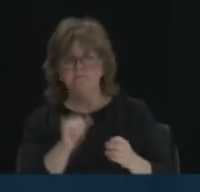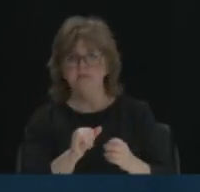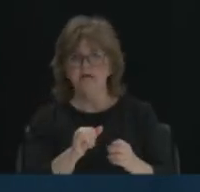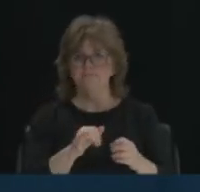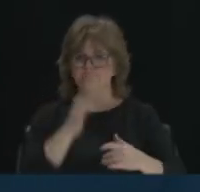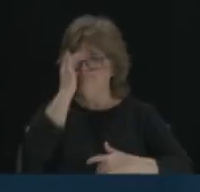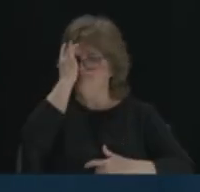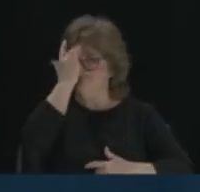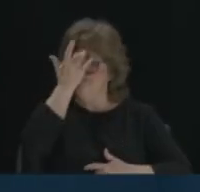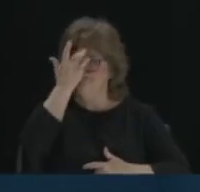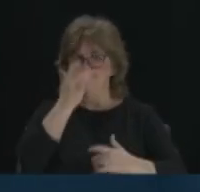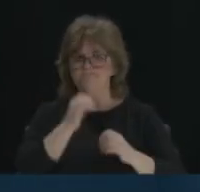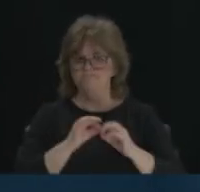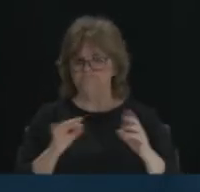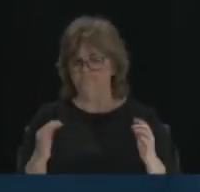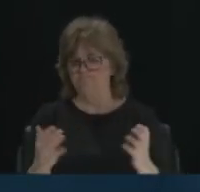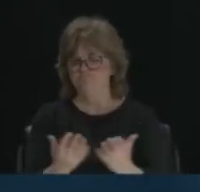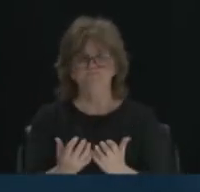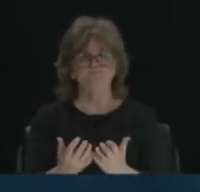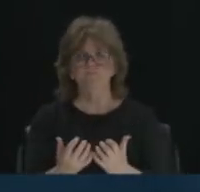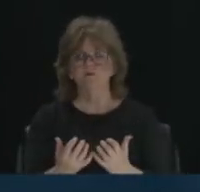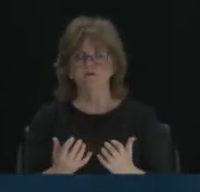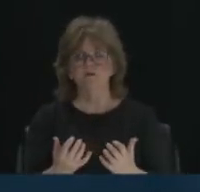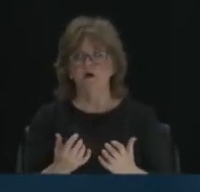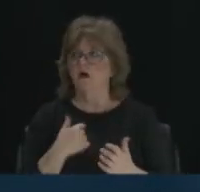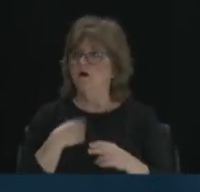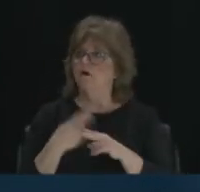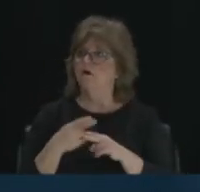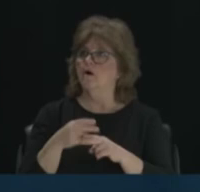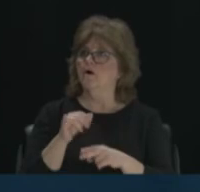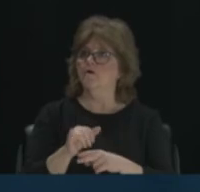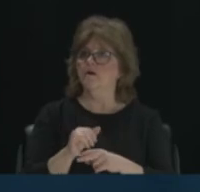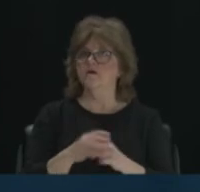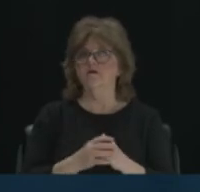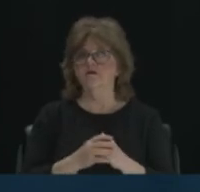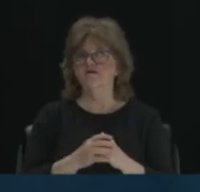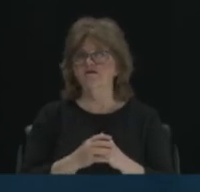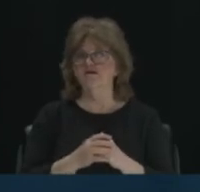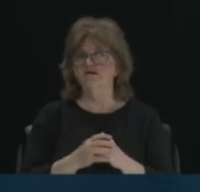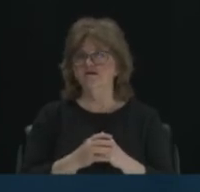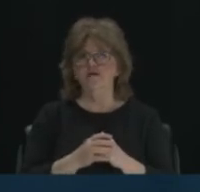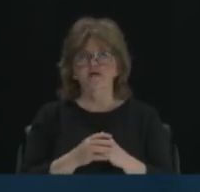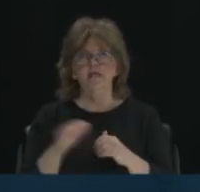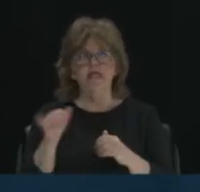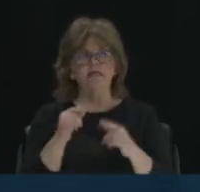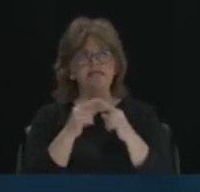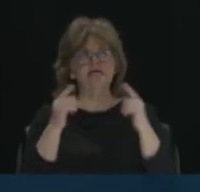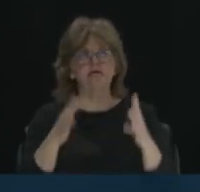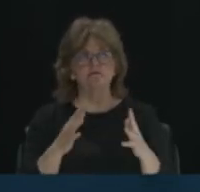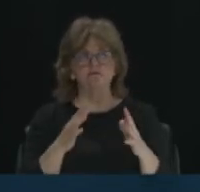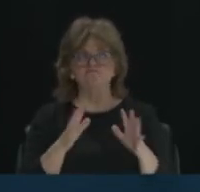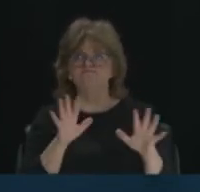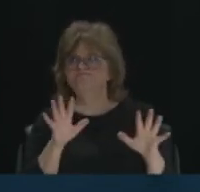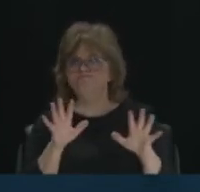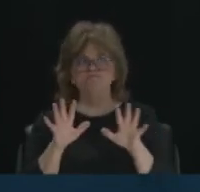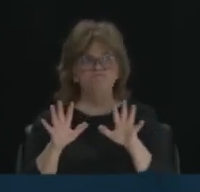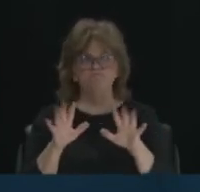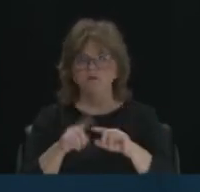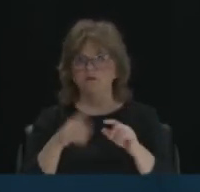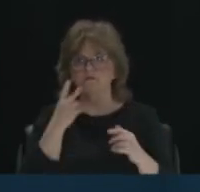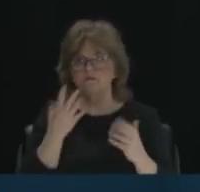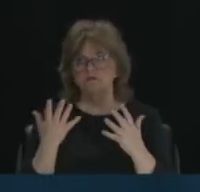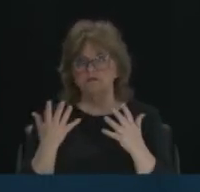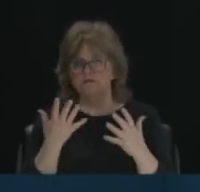This, you know, I like to call it the unseen enemy. You know, it's an